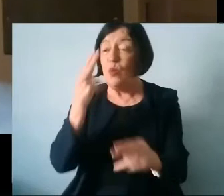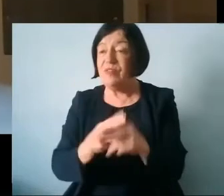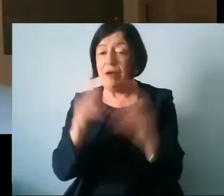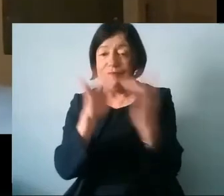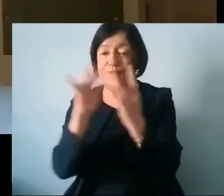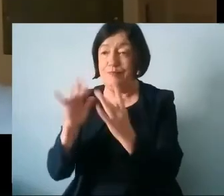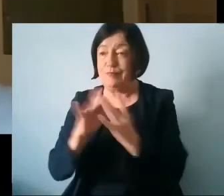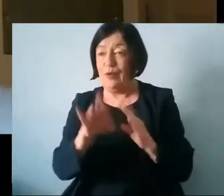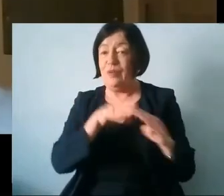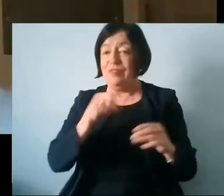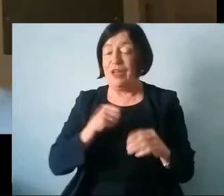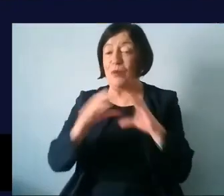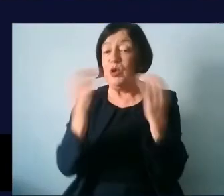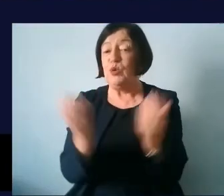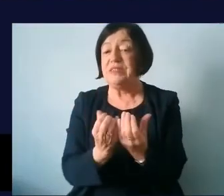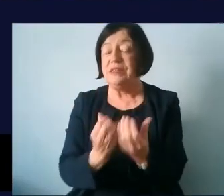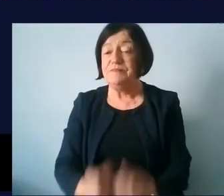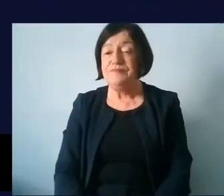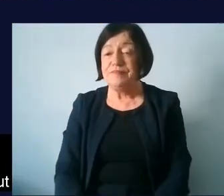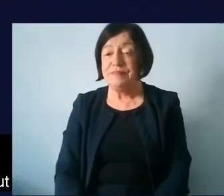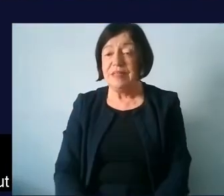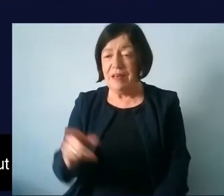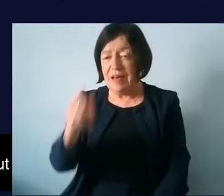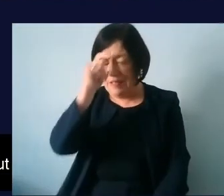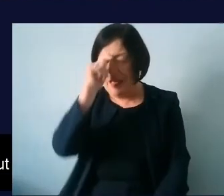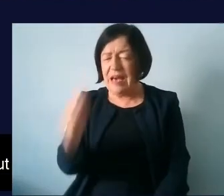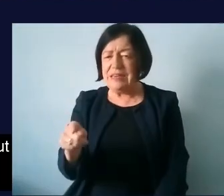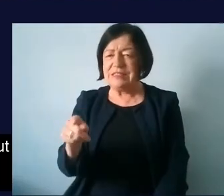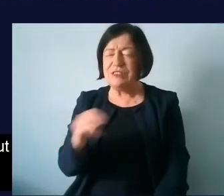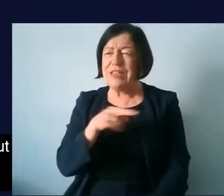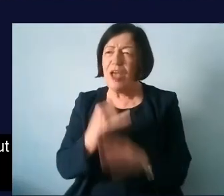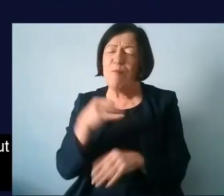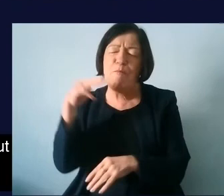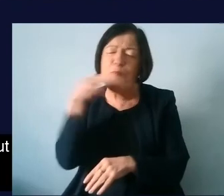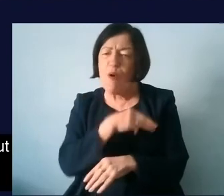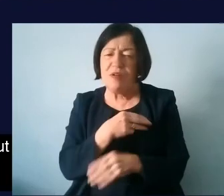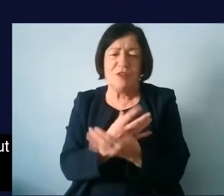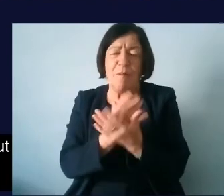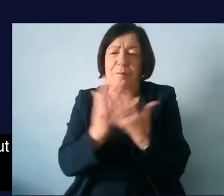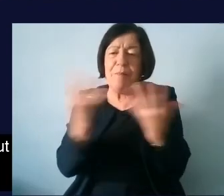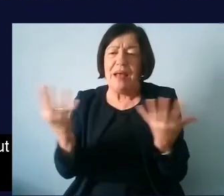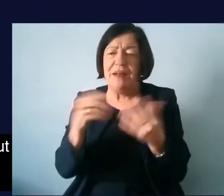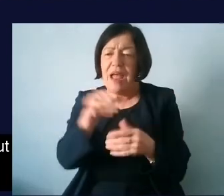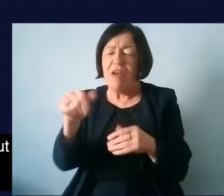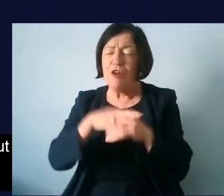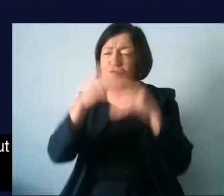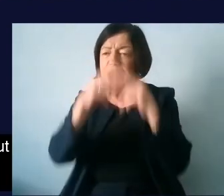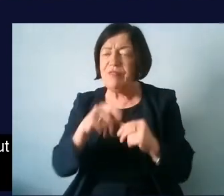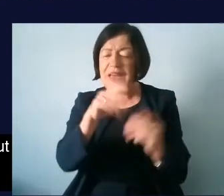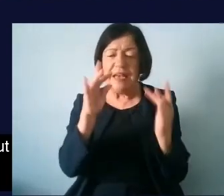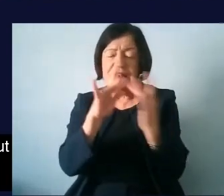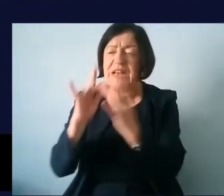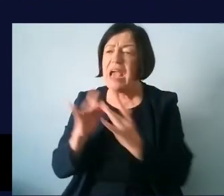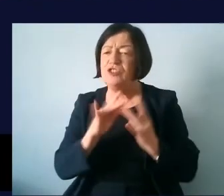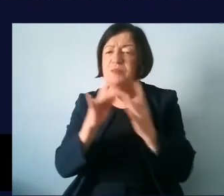with the community I think that's and it's so key to you know so many areas of research now where the engagement is actually